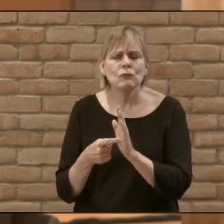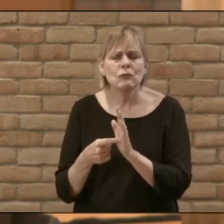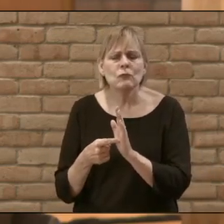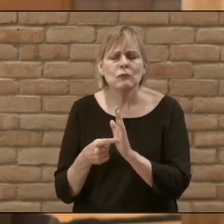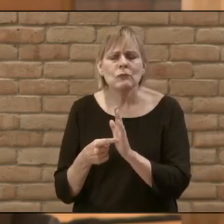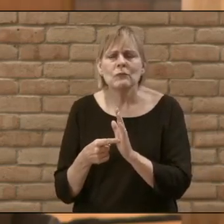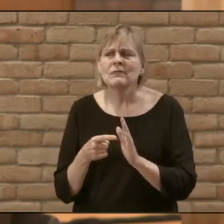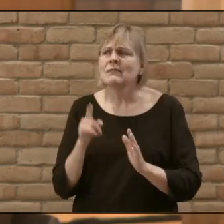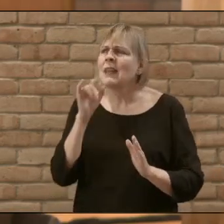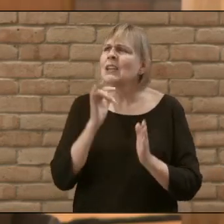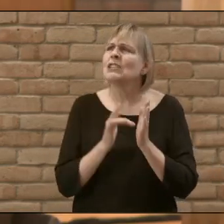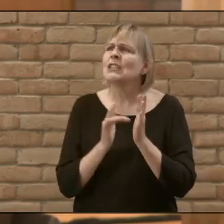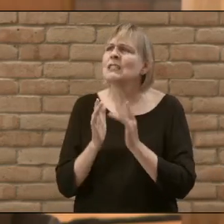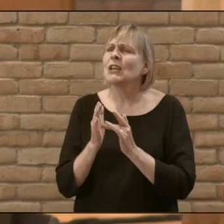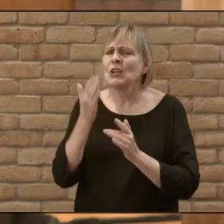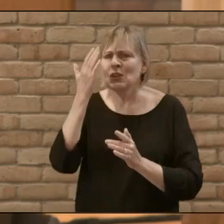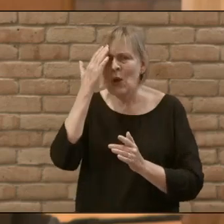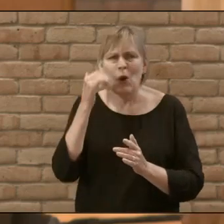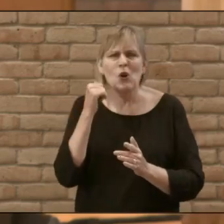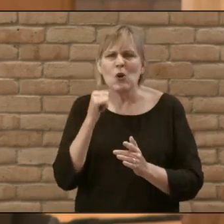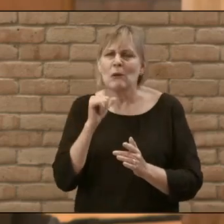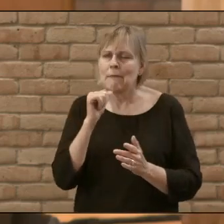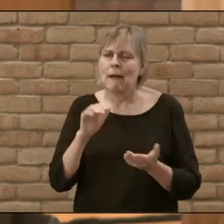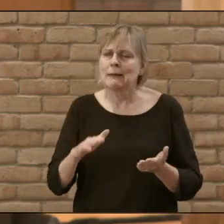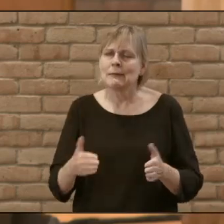almost like he knows that this girl is not really dead